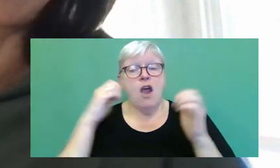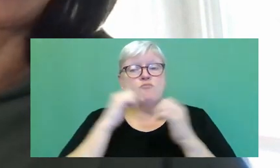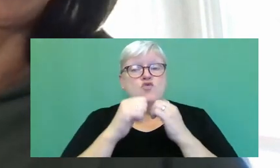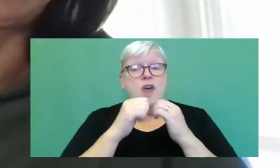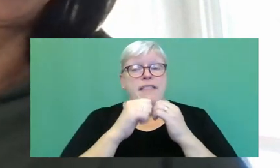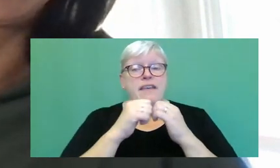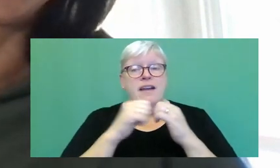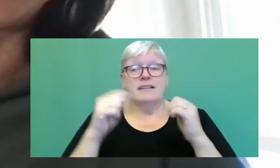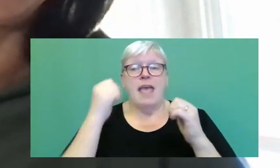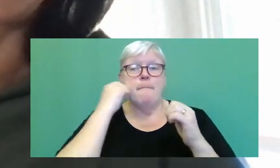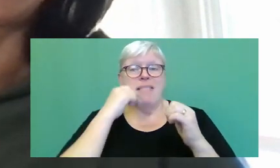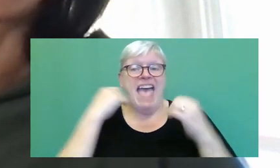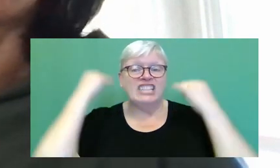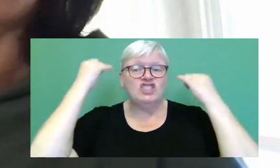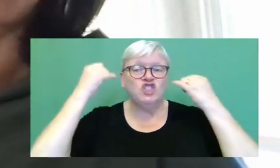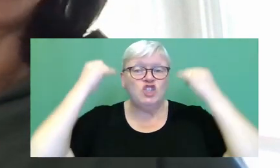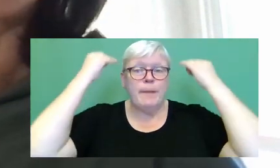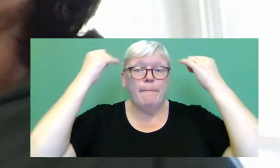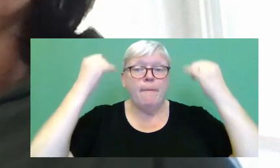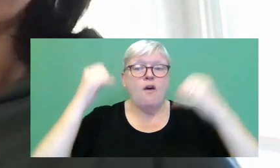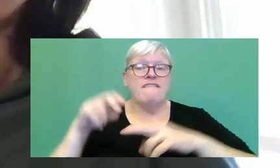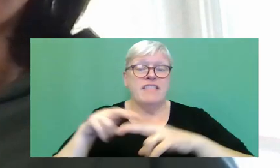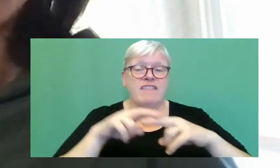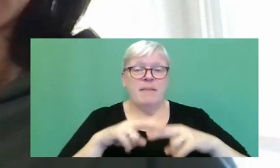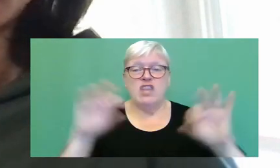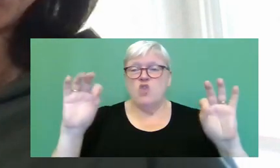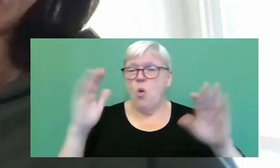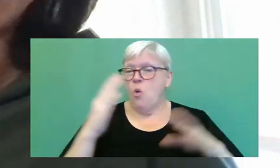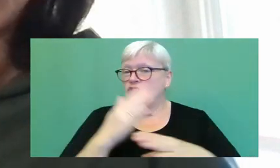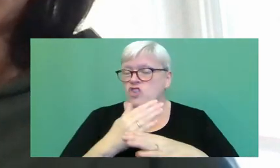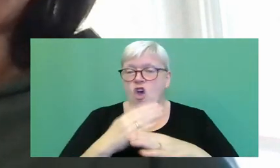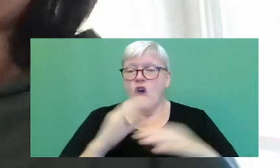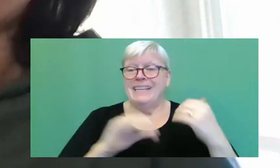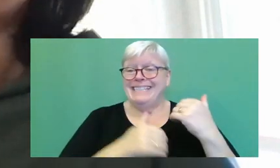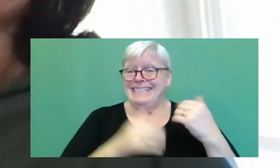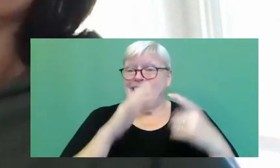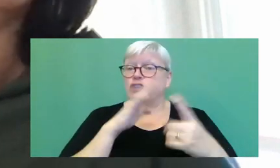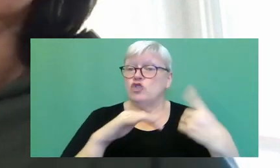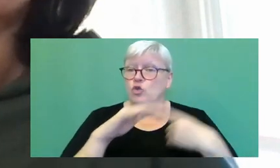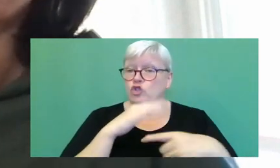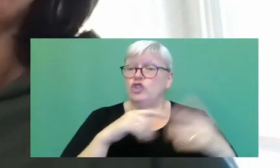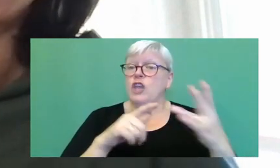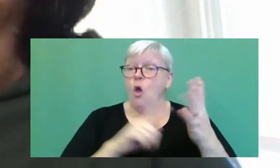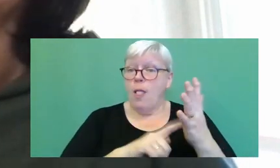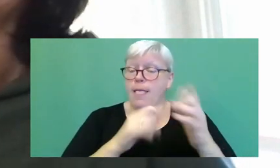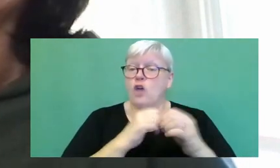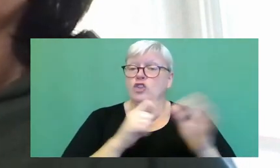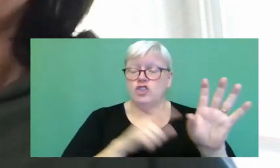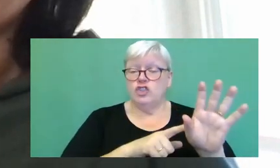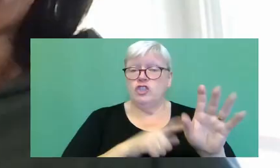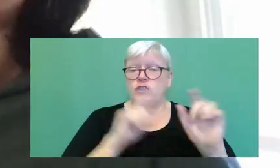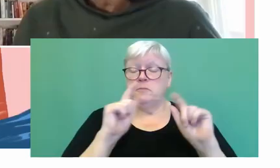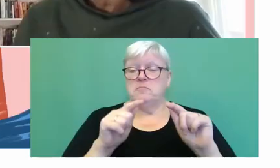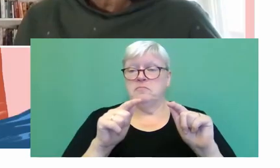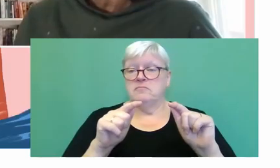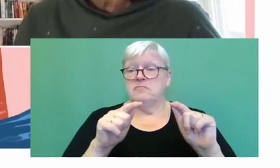of the family, isn't he? So he's unemployed, he's done a degree in sociology, which according to Baba is, you know, no use to